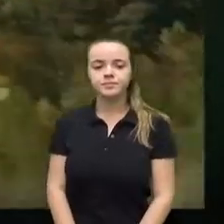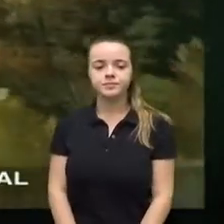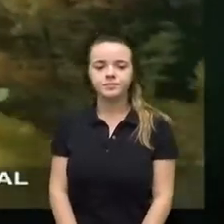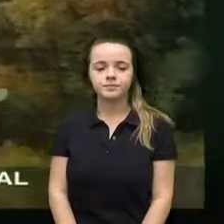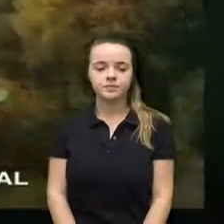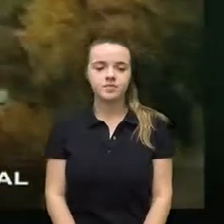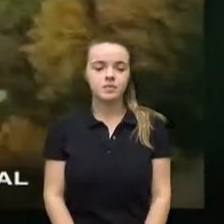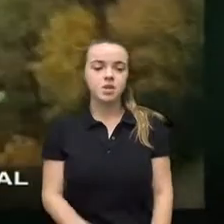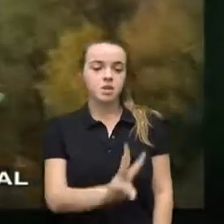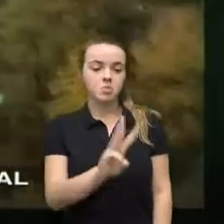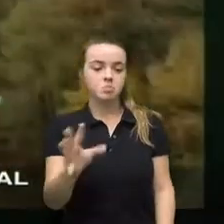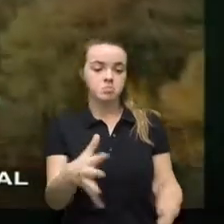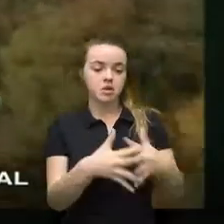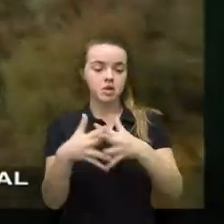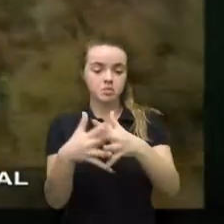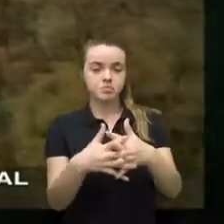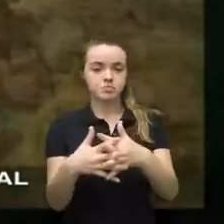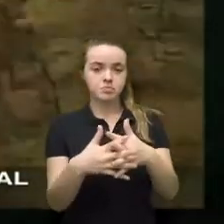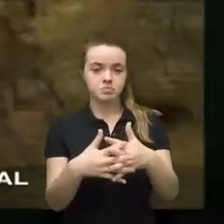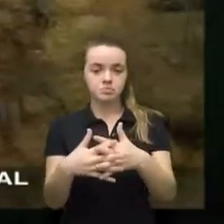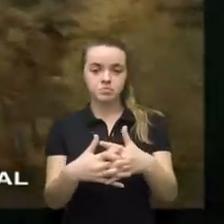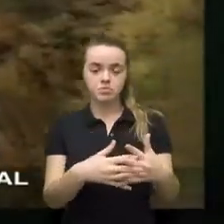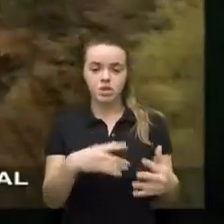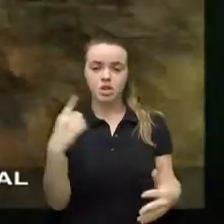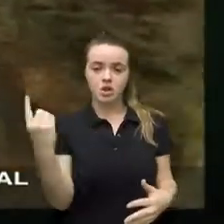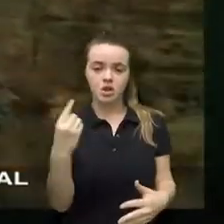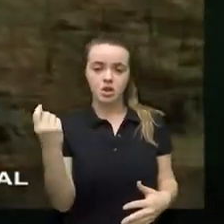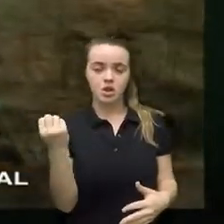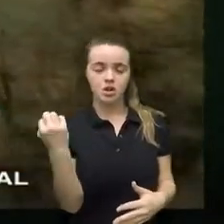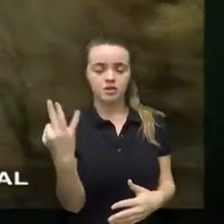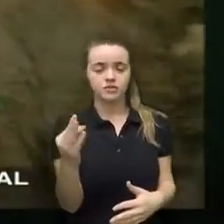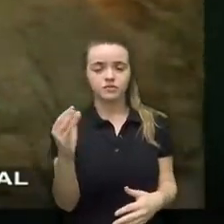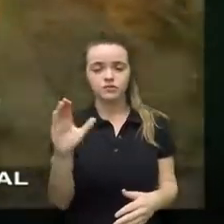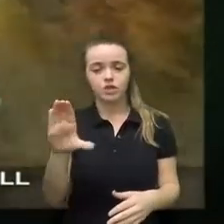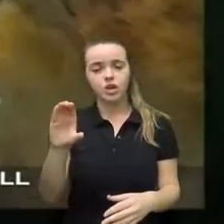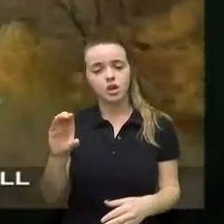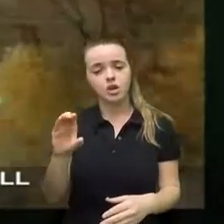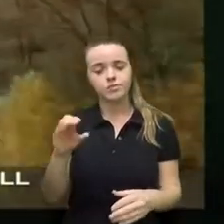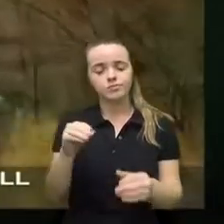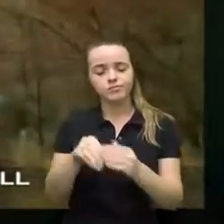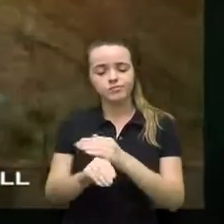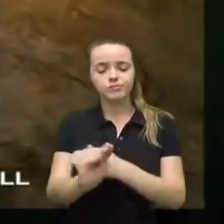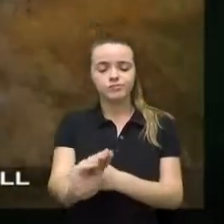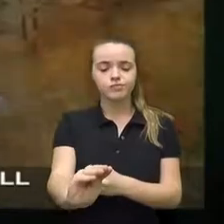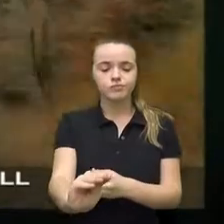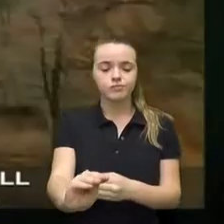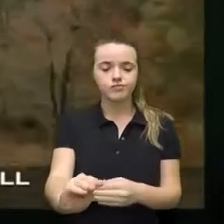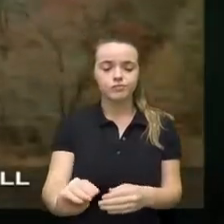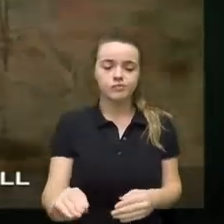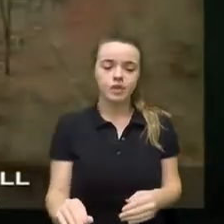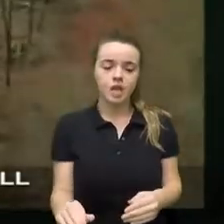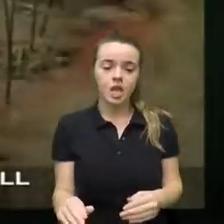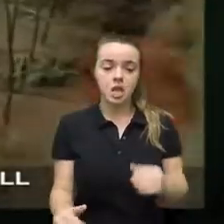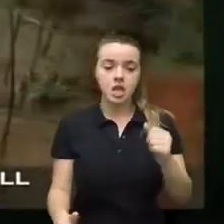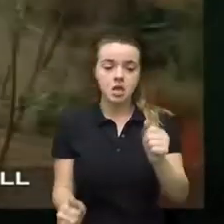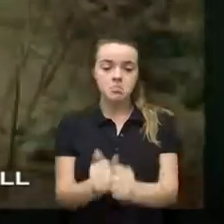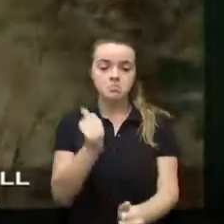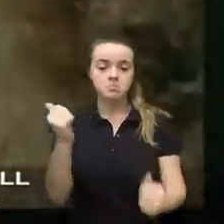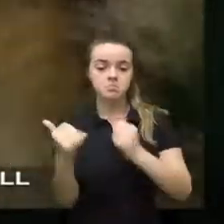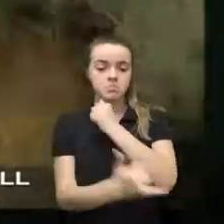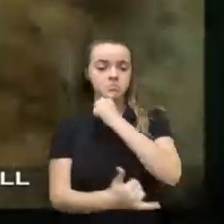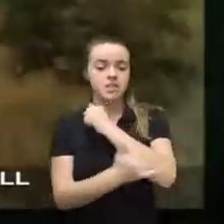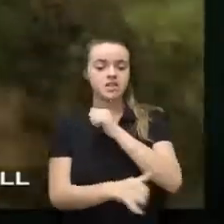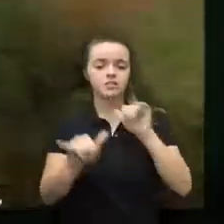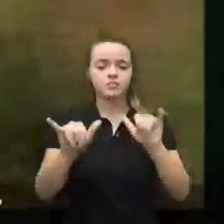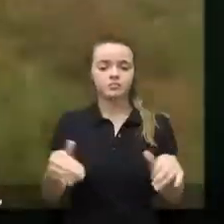for Americans the wild west is only several hundred miles inland most of the continent is still peopled by